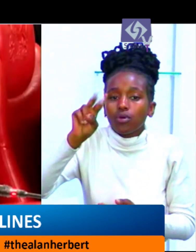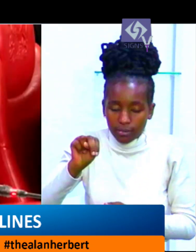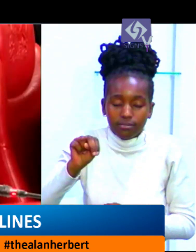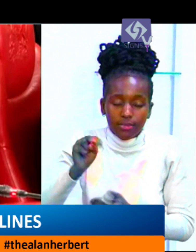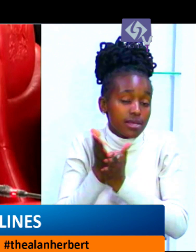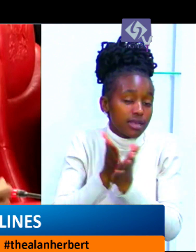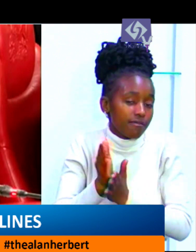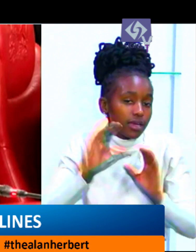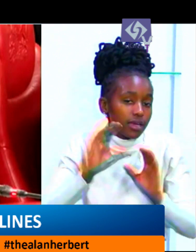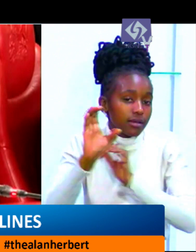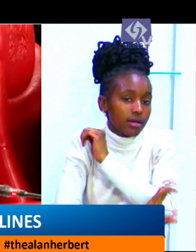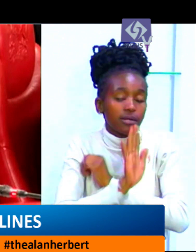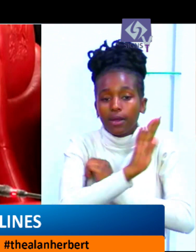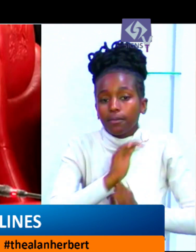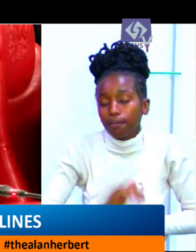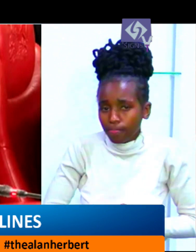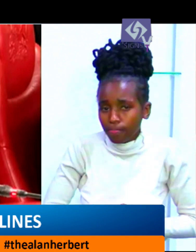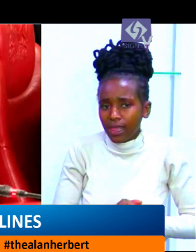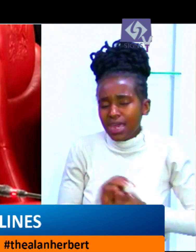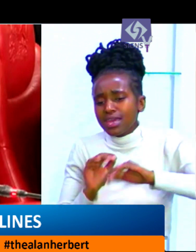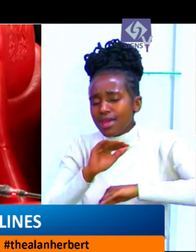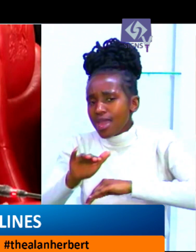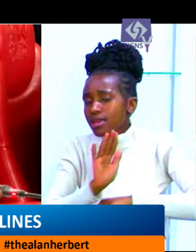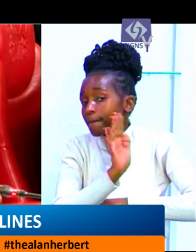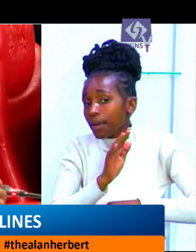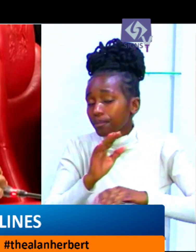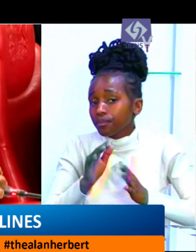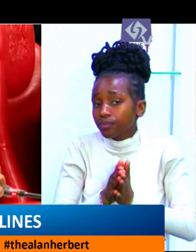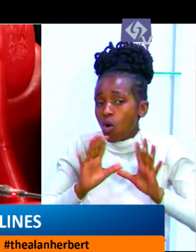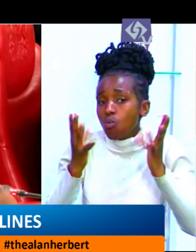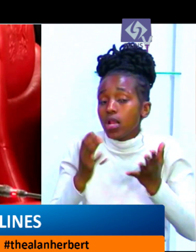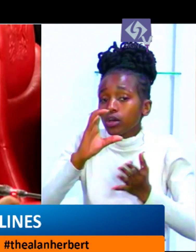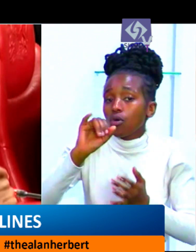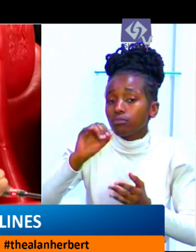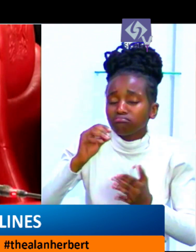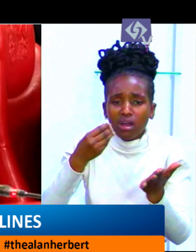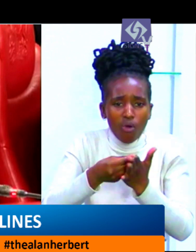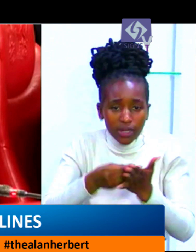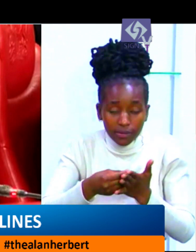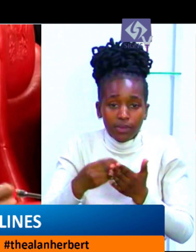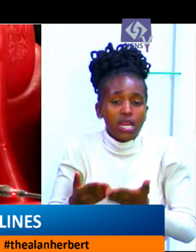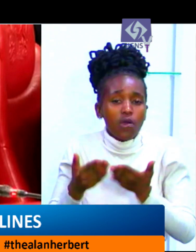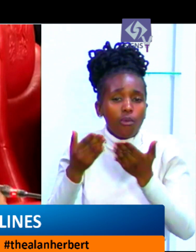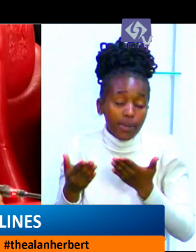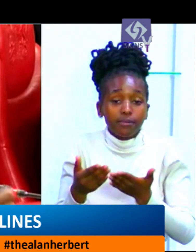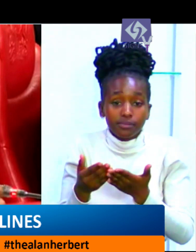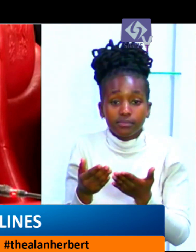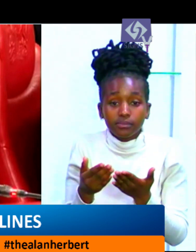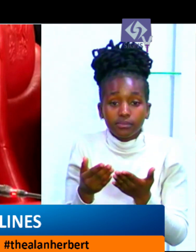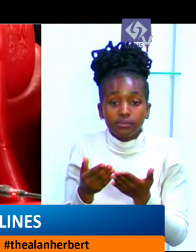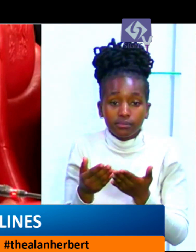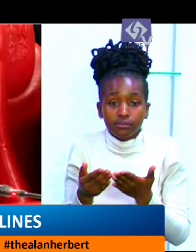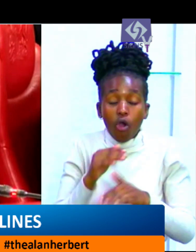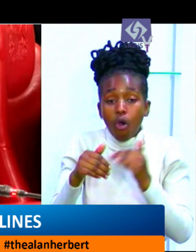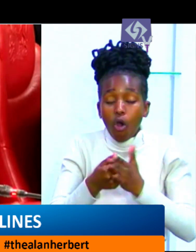coalitions within 60 days and thereafter submit its report to parliament the issues are framed the agenda we have now